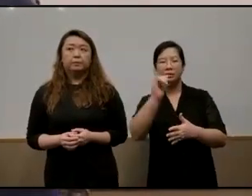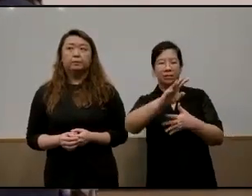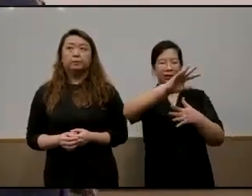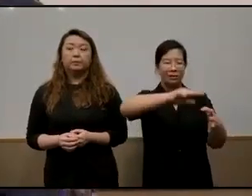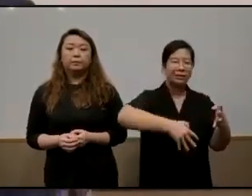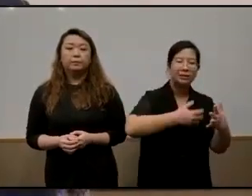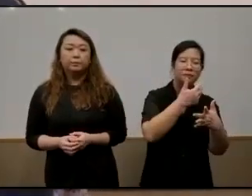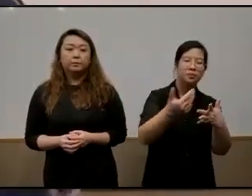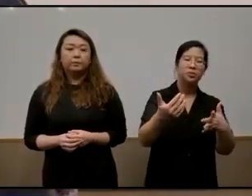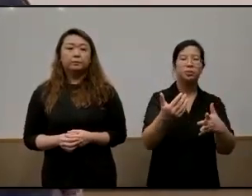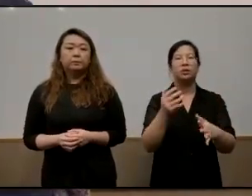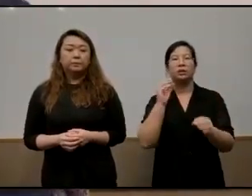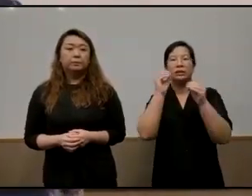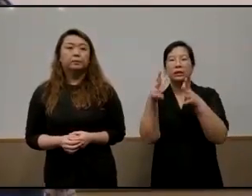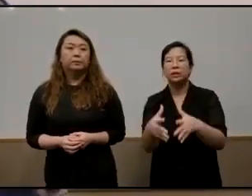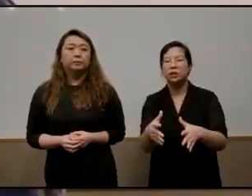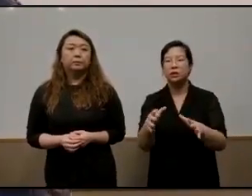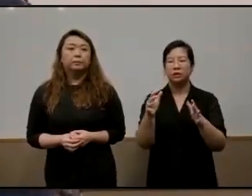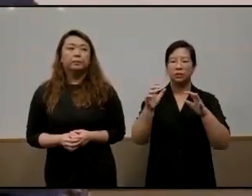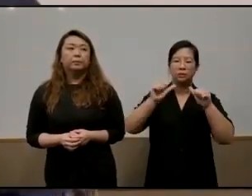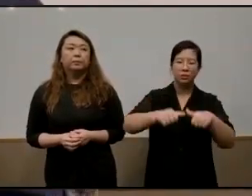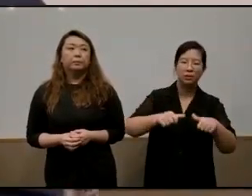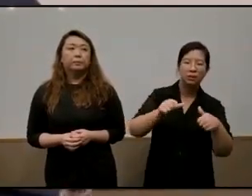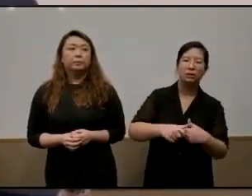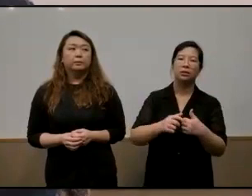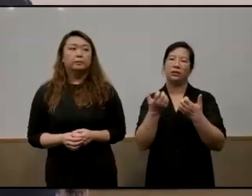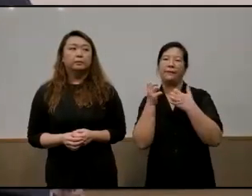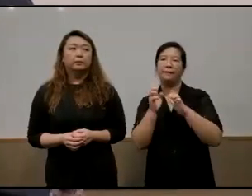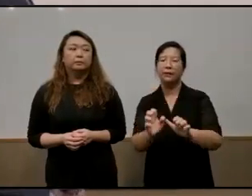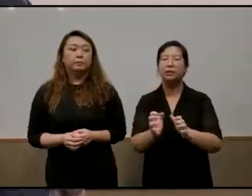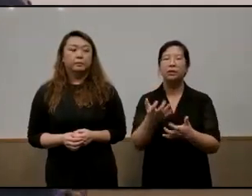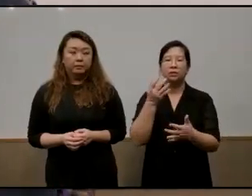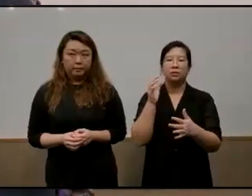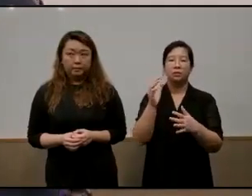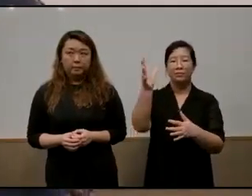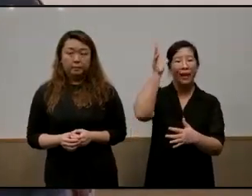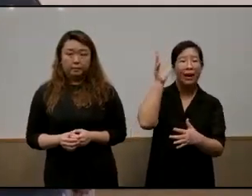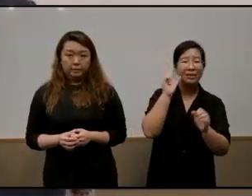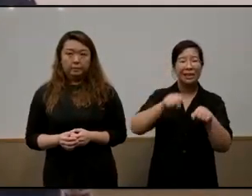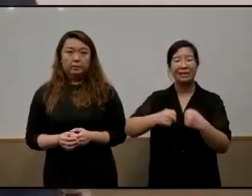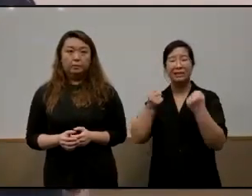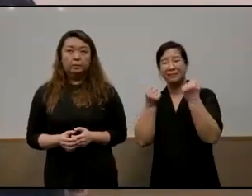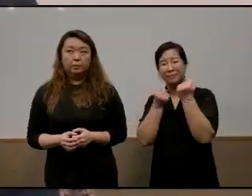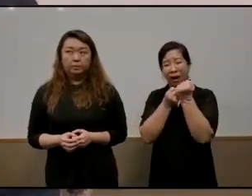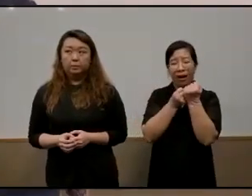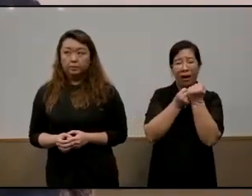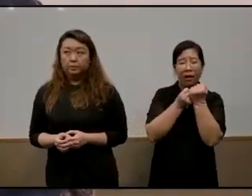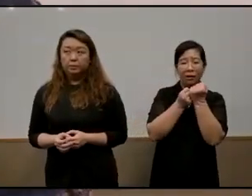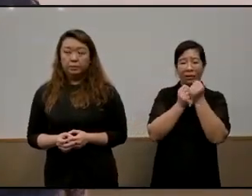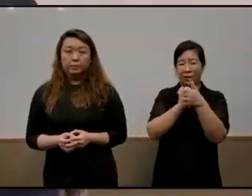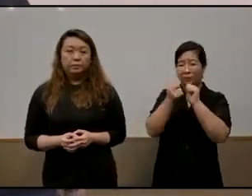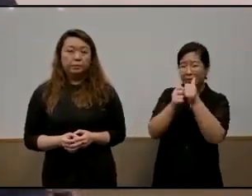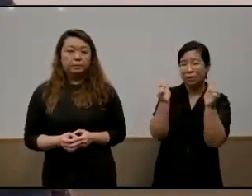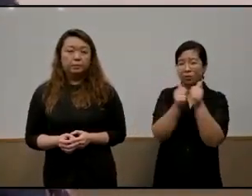capacity of the teacher's commitment of the parent support of the of the availability of their time the competition for their time